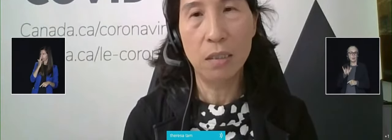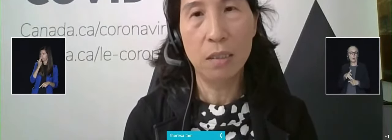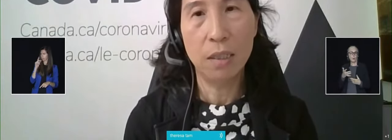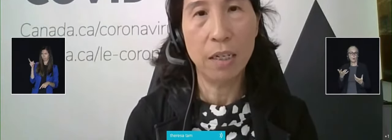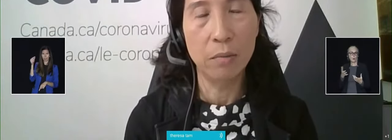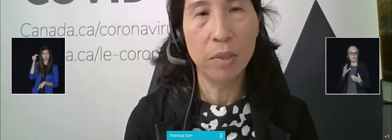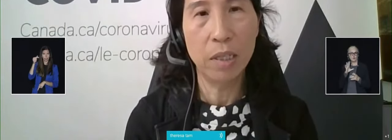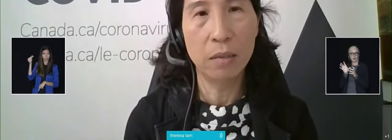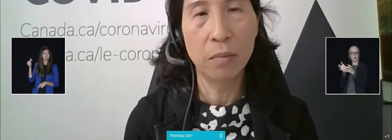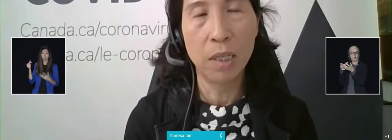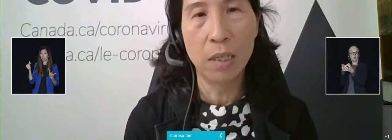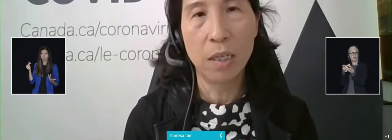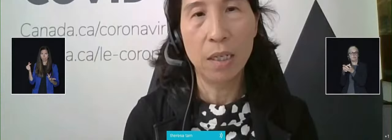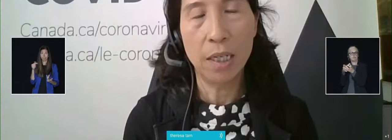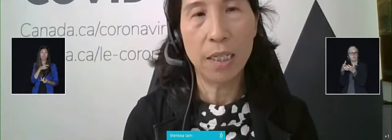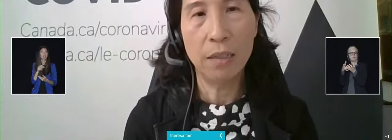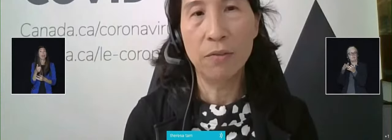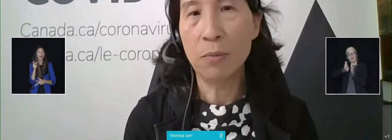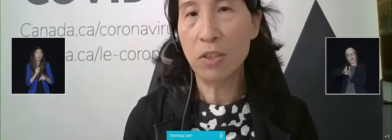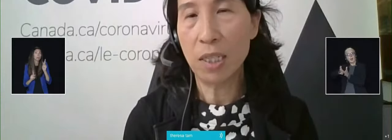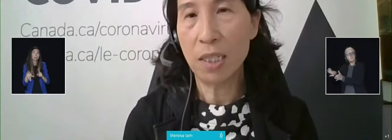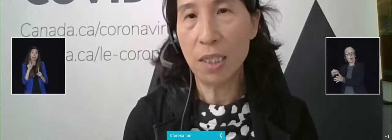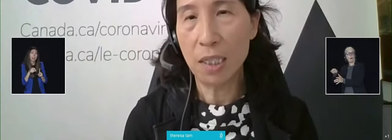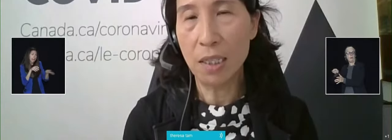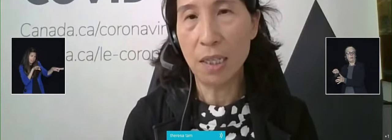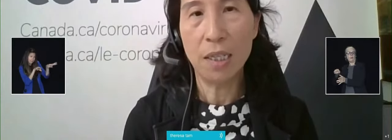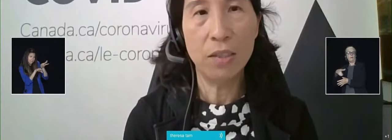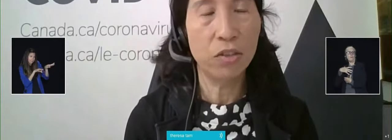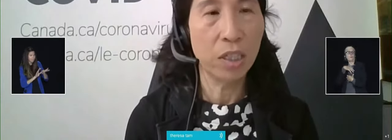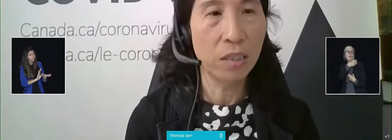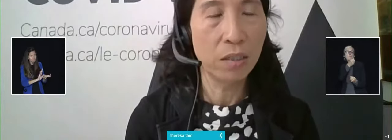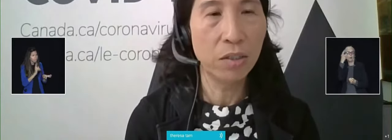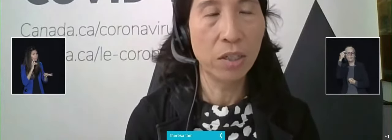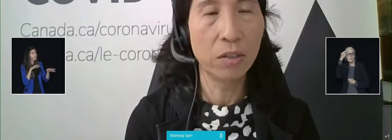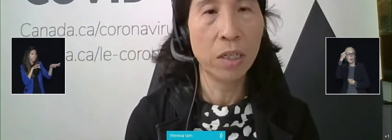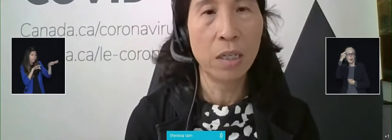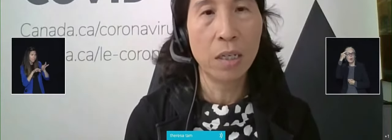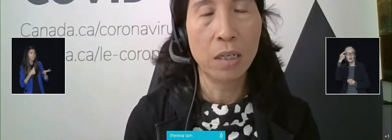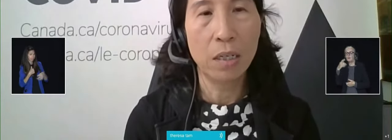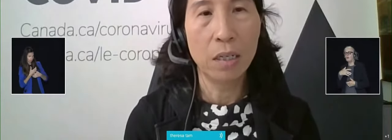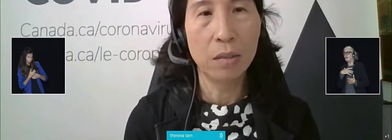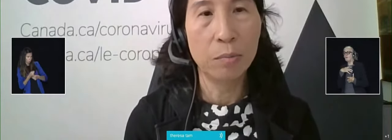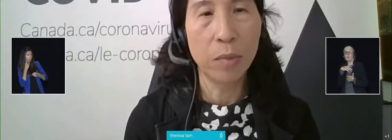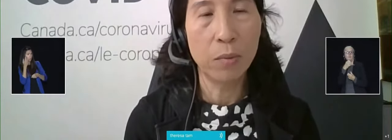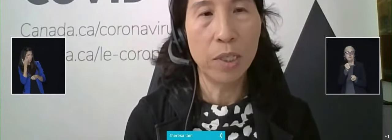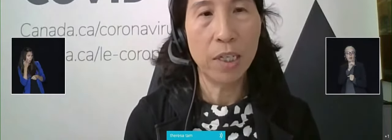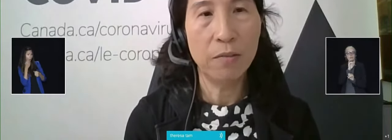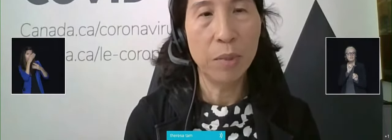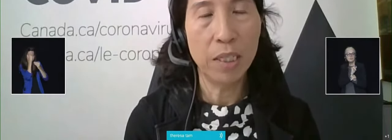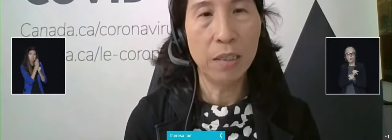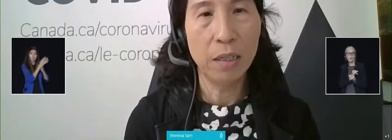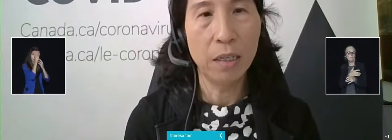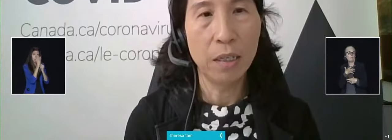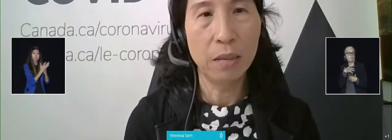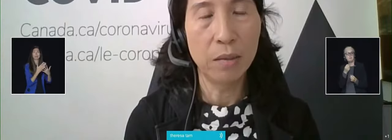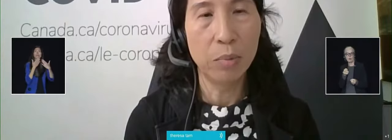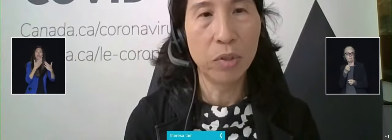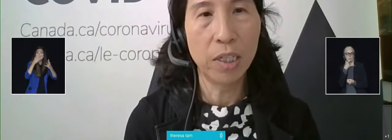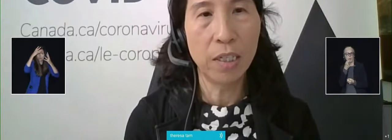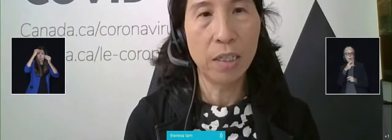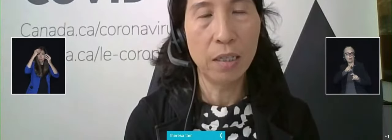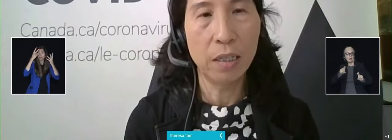voices to help them get the information that they need, that they trust. So we have been